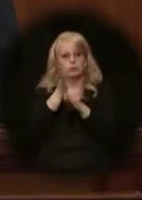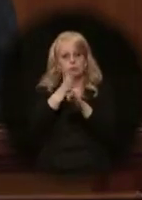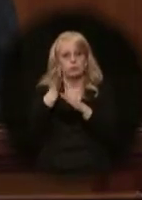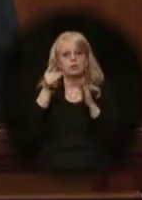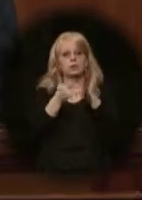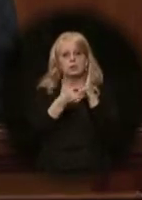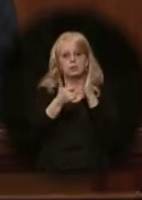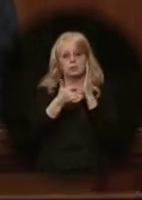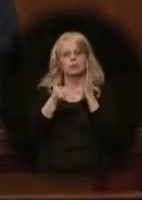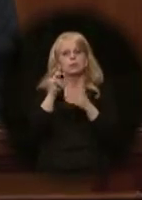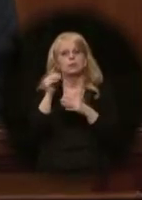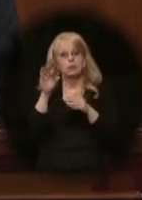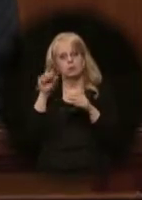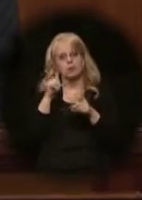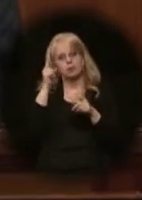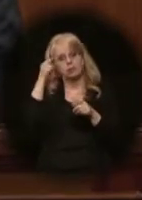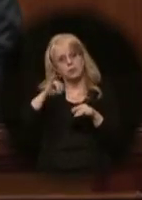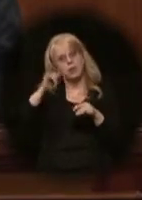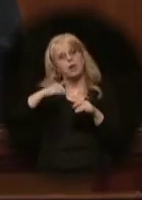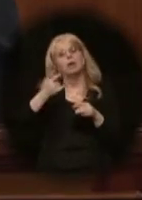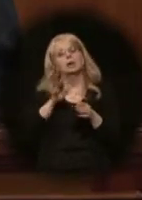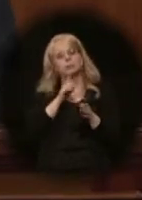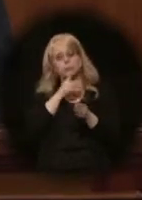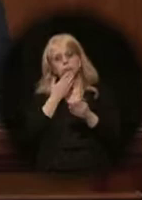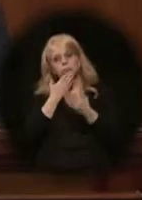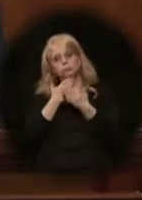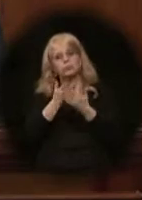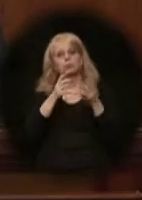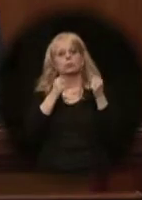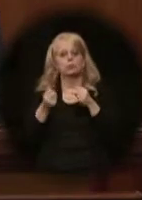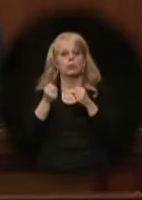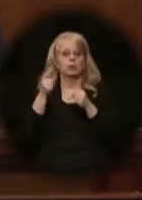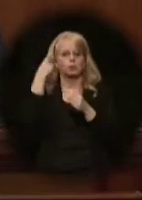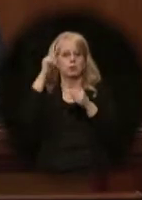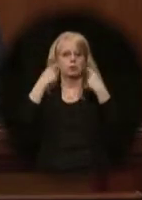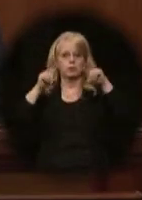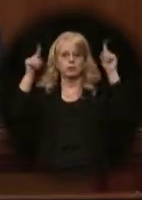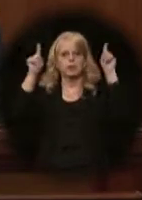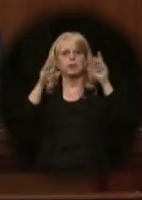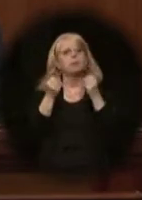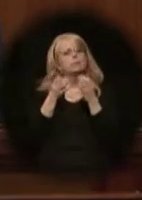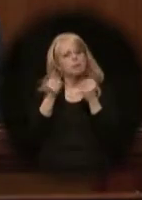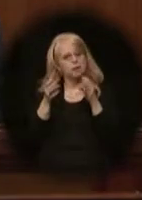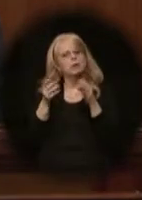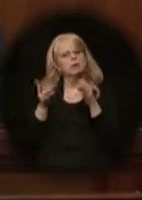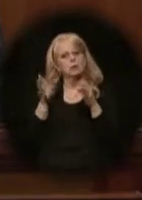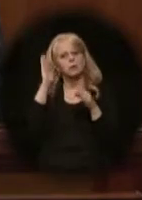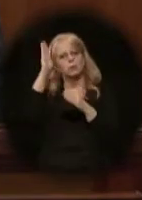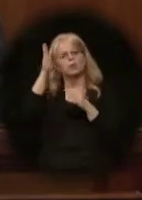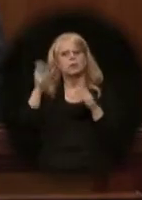is a strong pathway to success and many of our students would thrive with better access to this path.